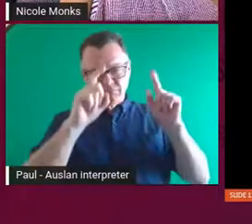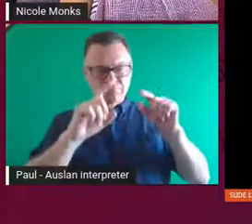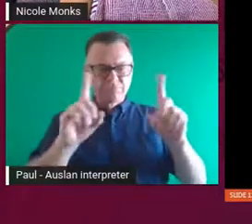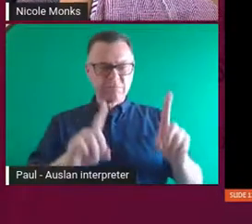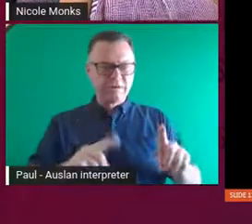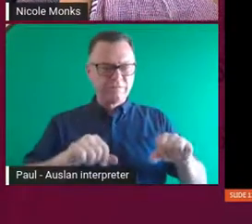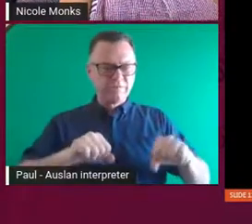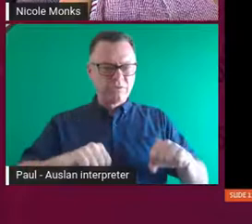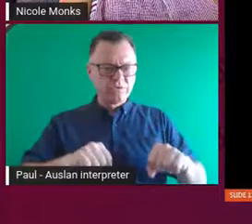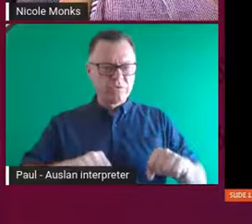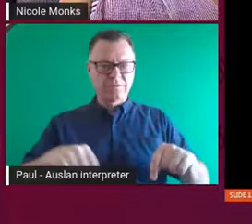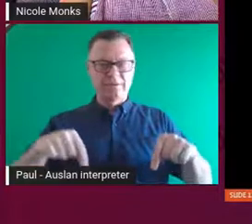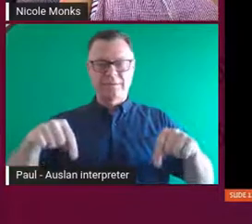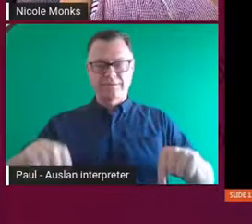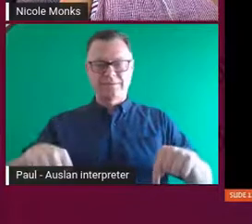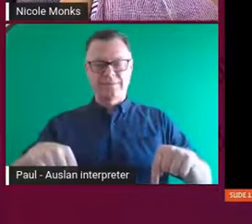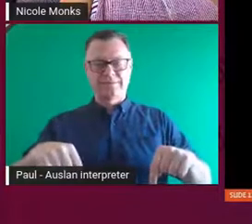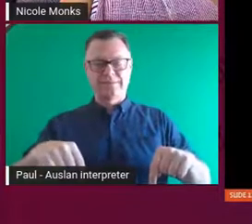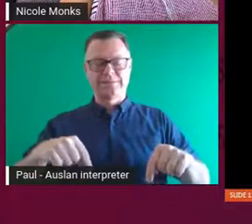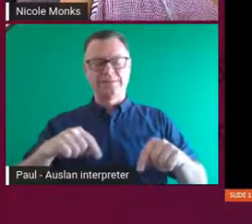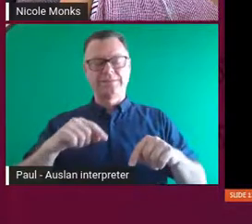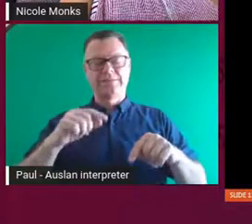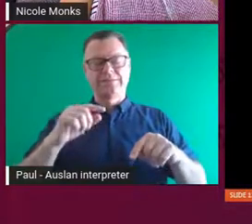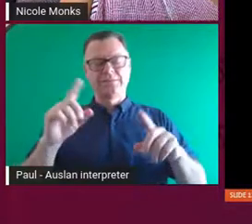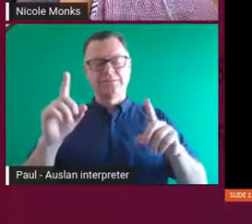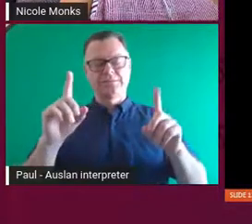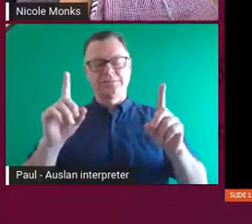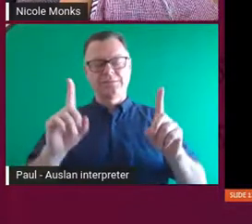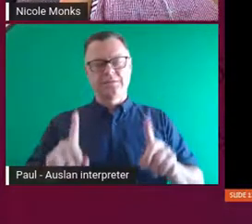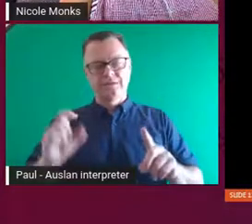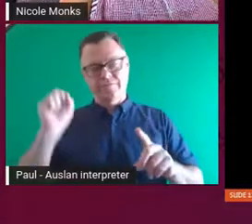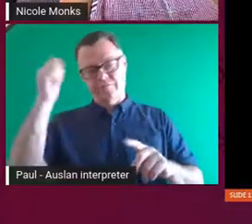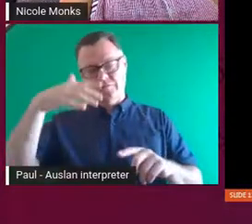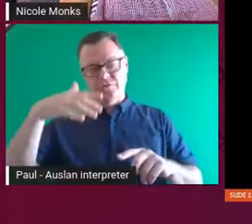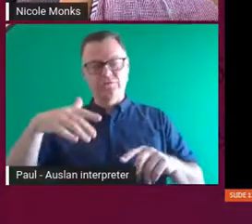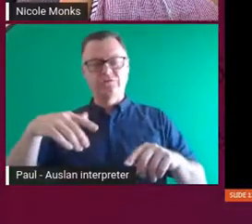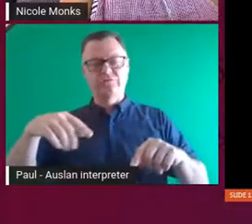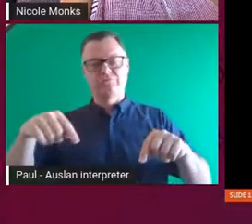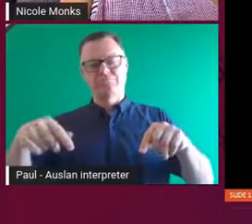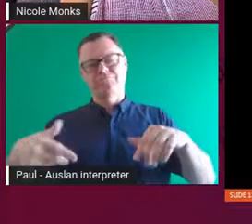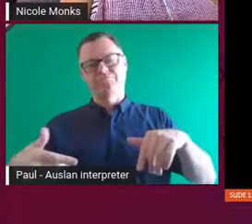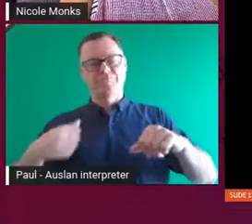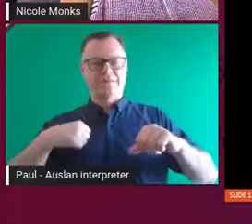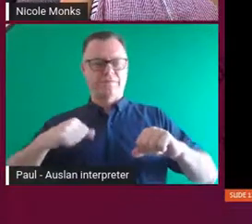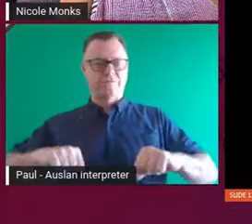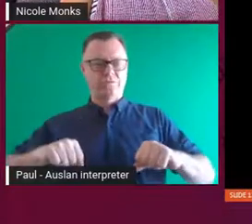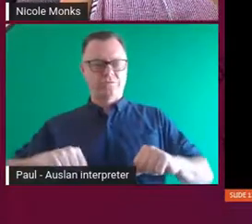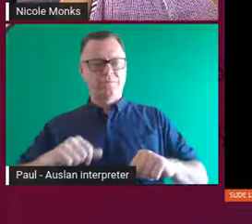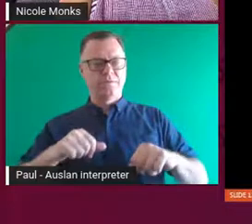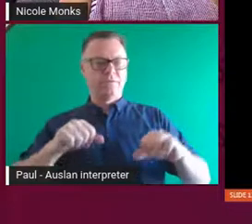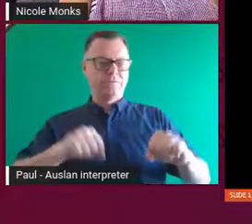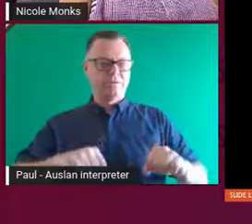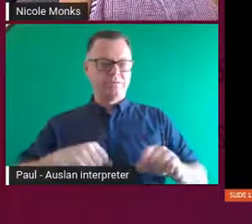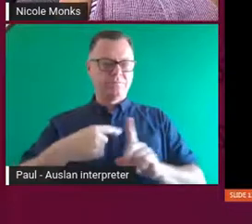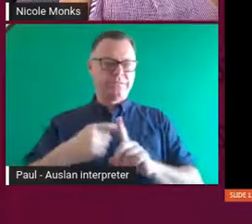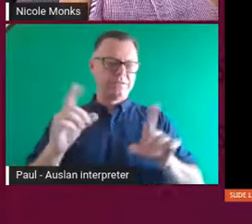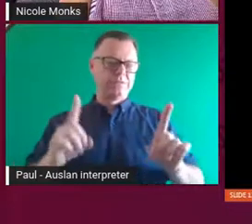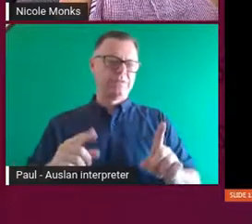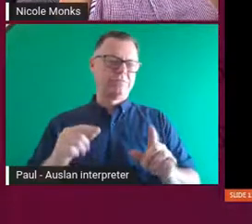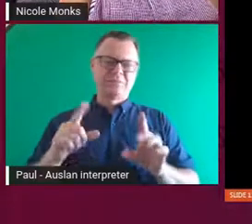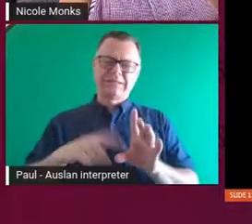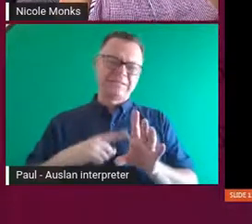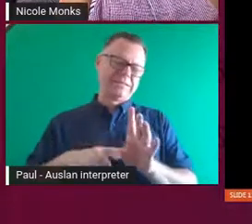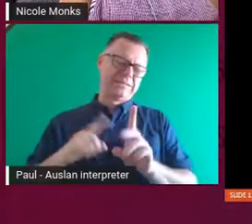as part of the festival design fringe that we're part of at the Melbourne Fringe Festival. So furniture and design has been this really long